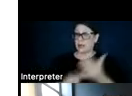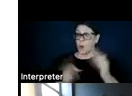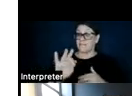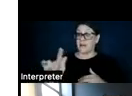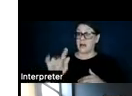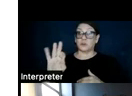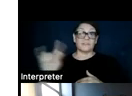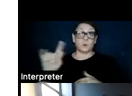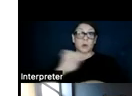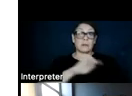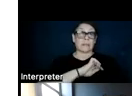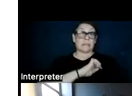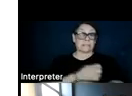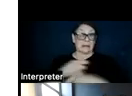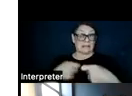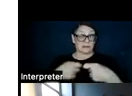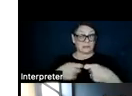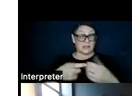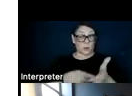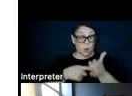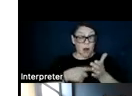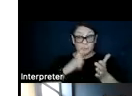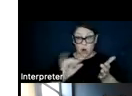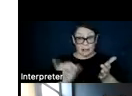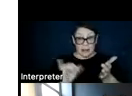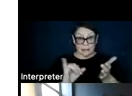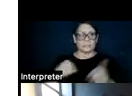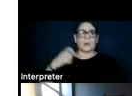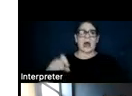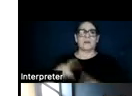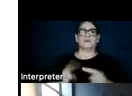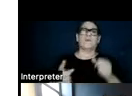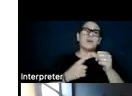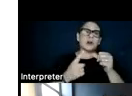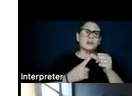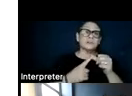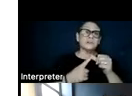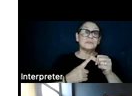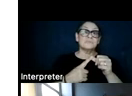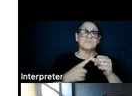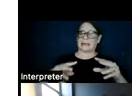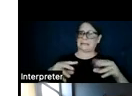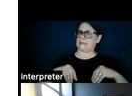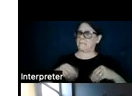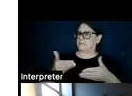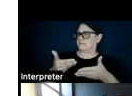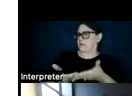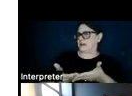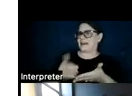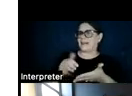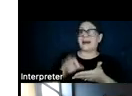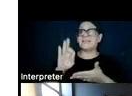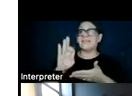electricity generation land use requirements are like, we have to first accept the fact that fossil